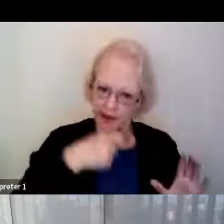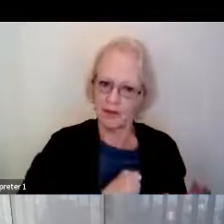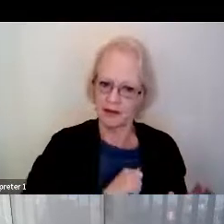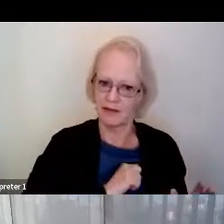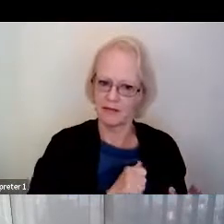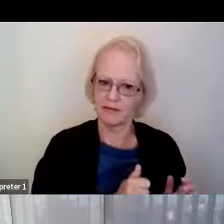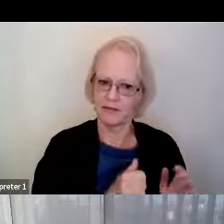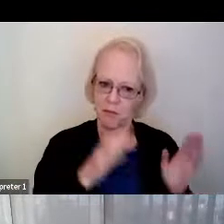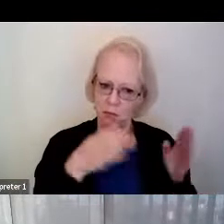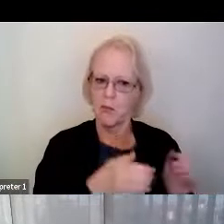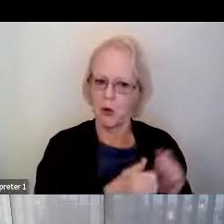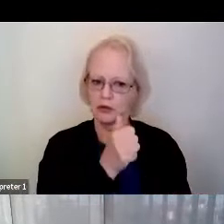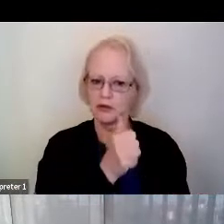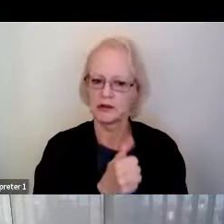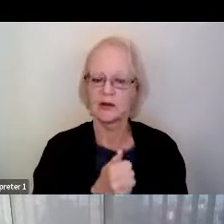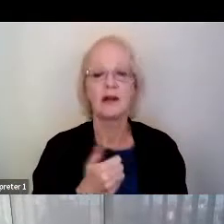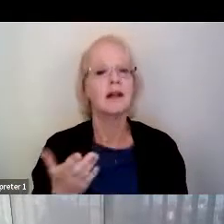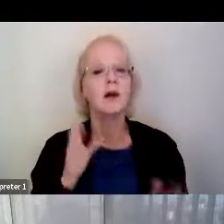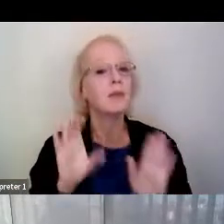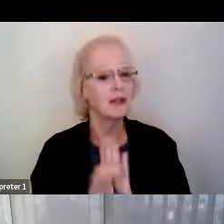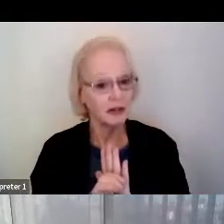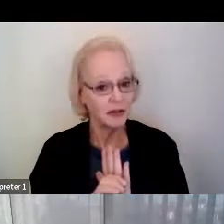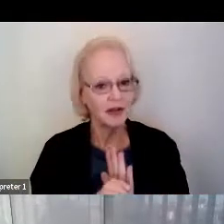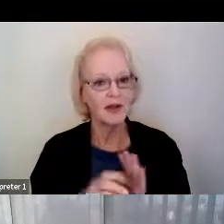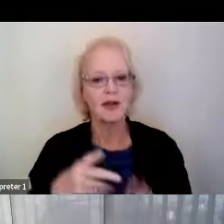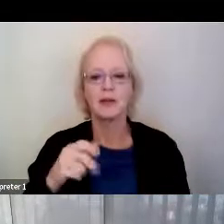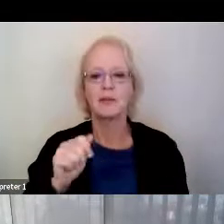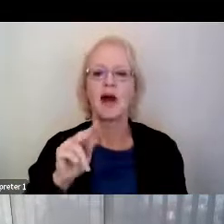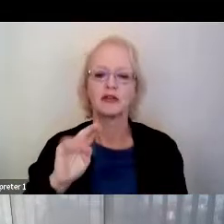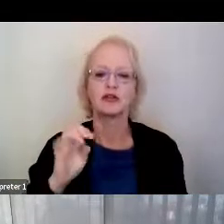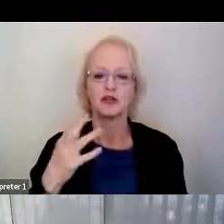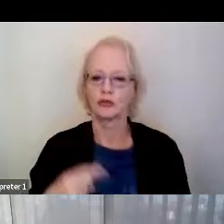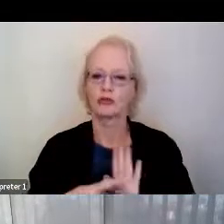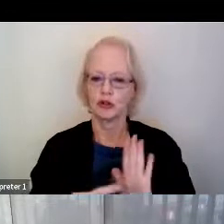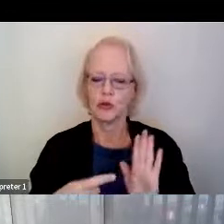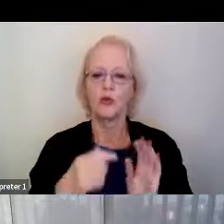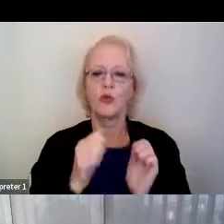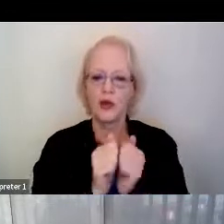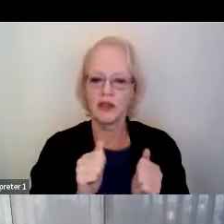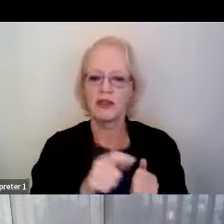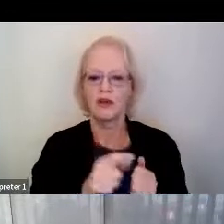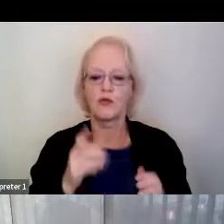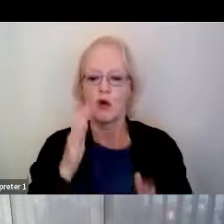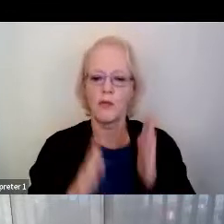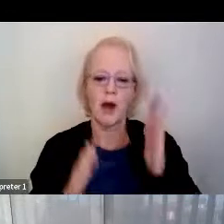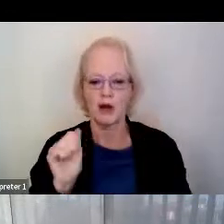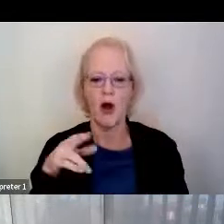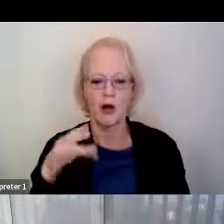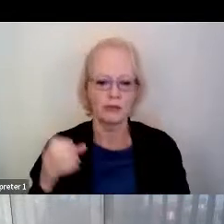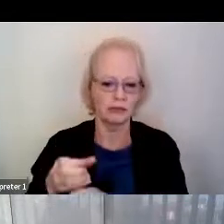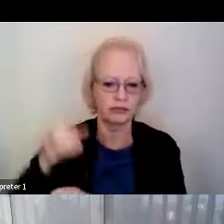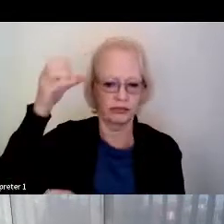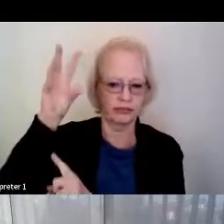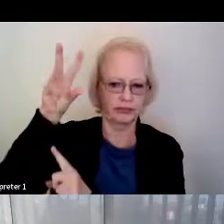Here's a picture on the screen of Poncho with the robotic arm in the background. Two photos.